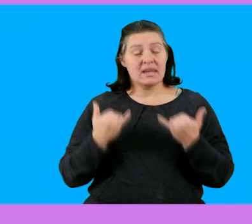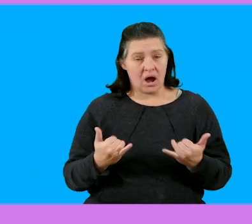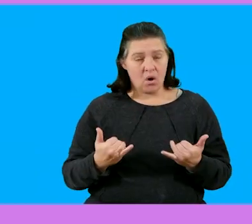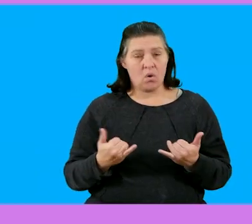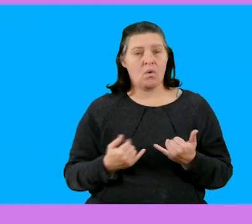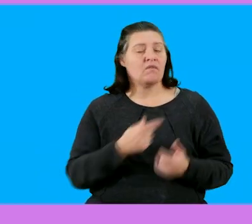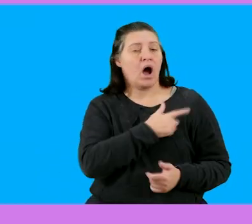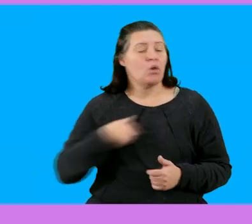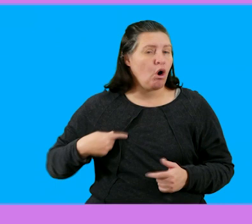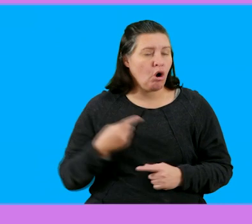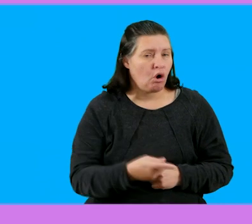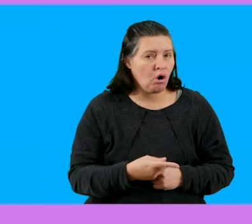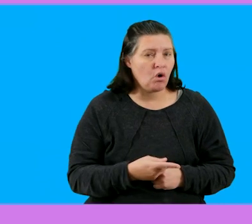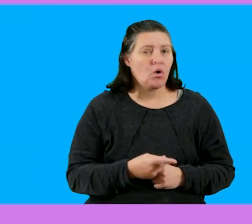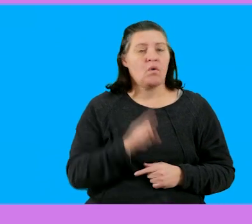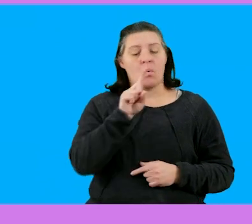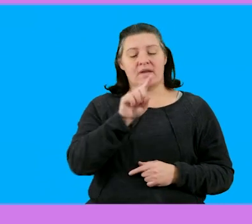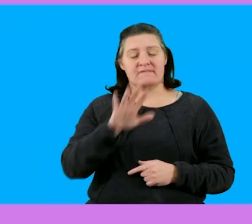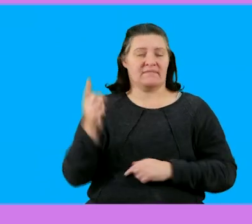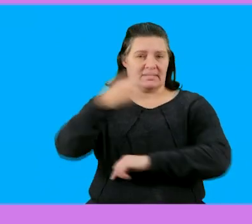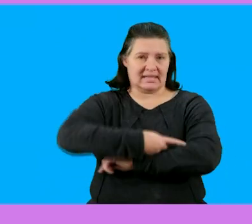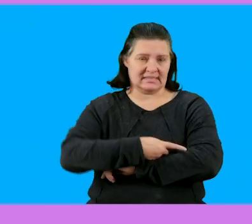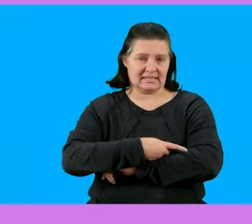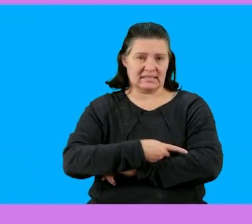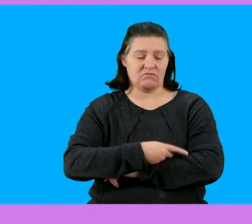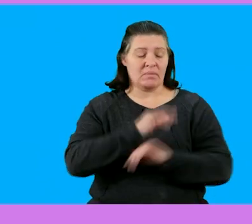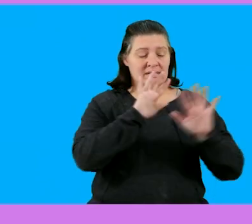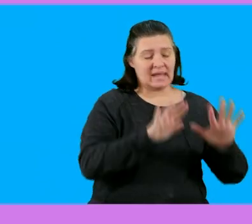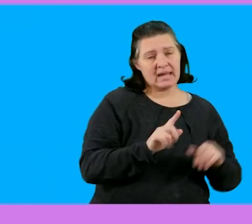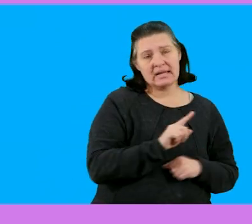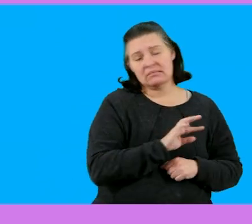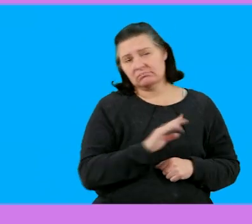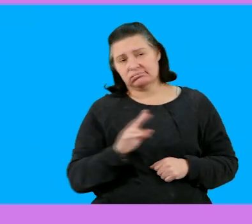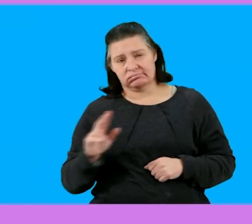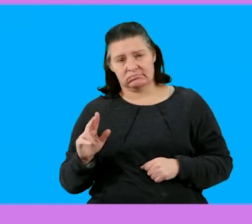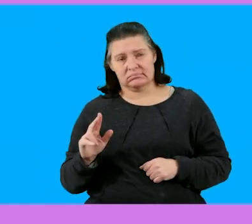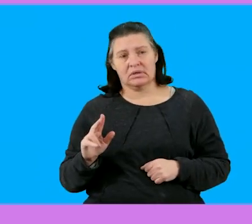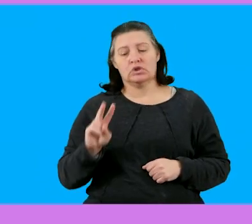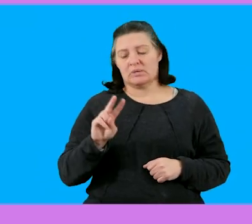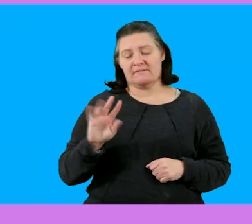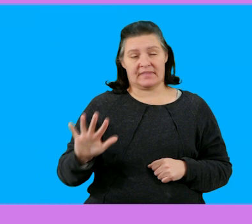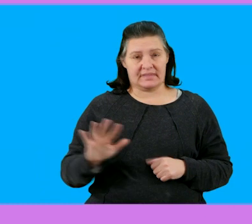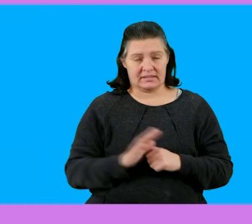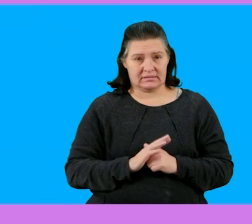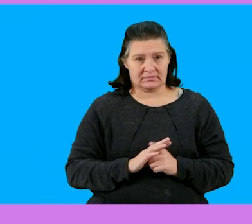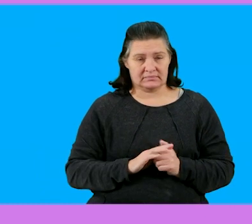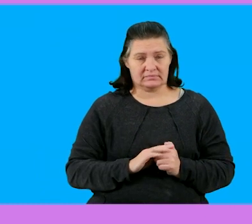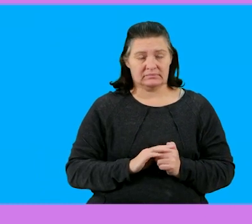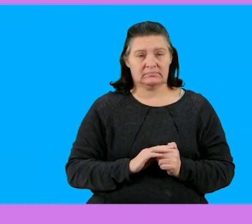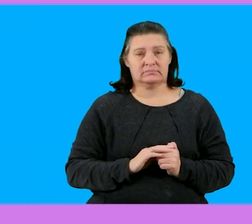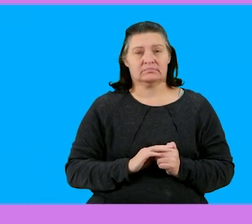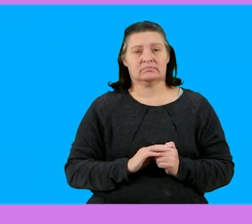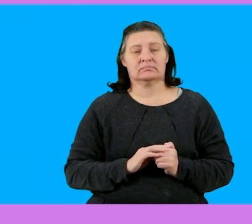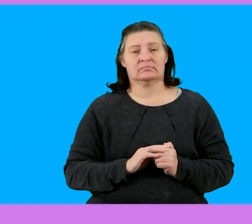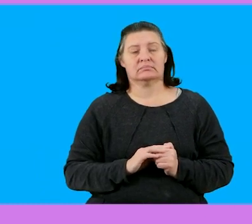this time it's for how long it's for 15 days now from the 10th all the way or actually up to the 25th right